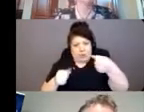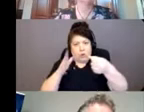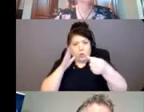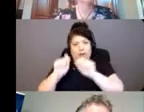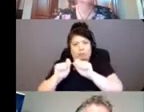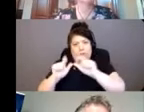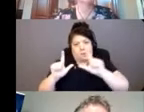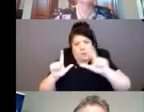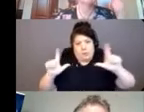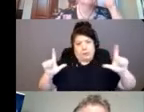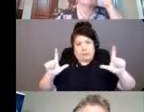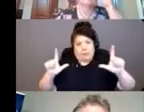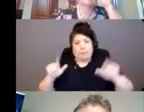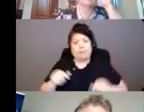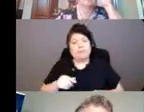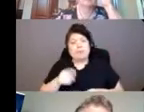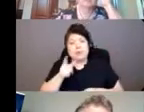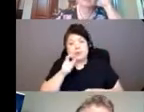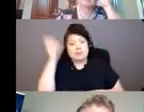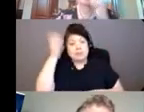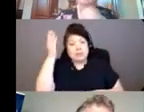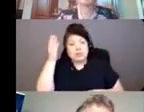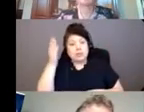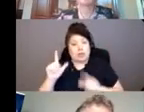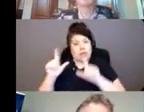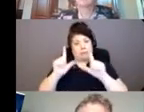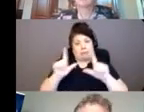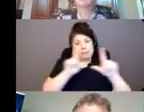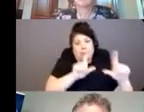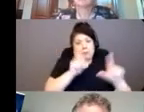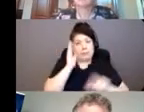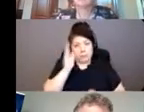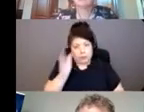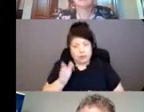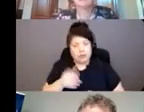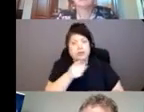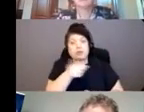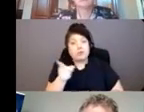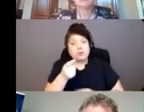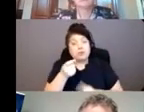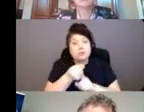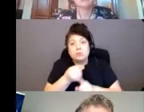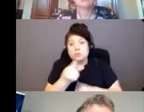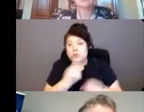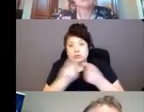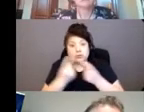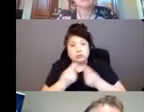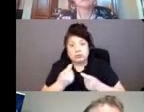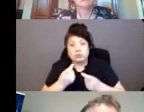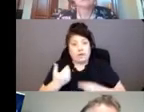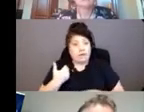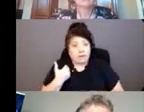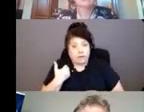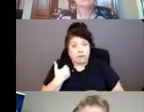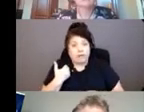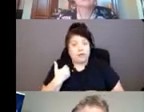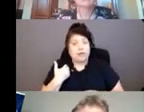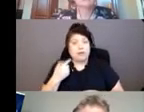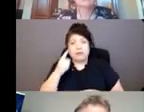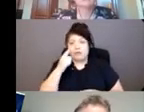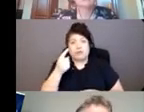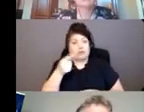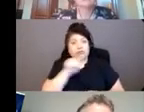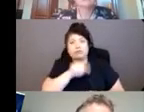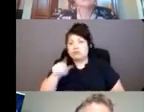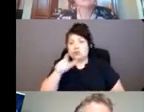The speakers will be visible throughout the presentation. If you do have any questions for any of the panelists,